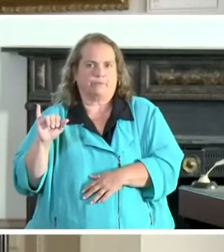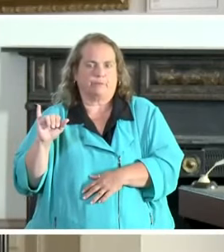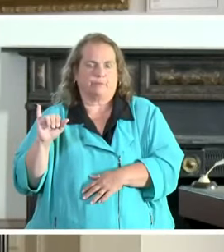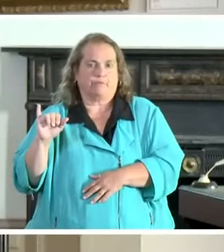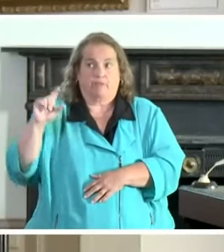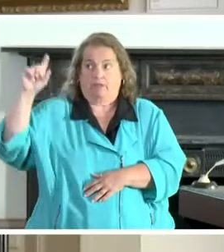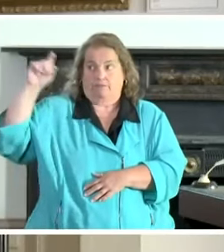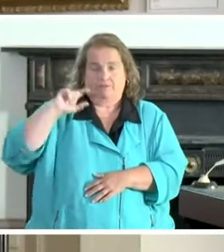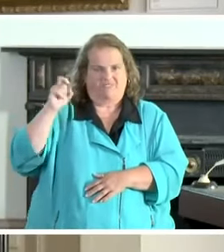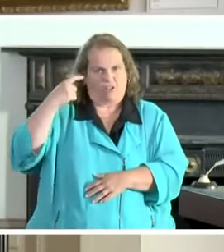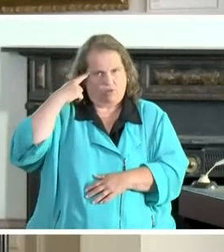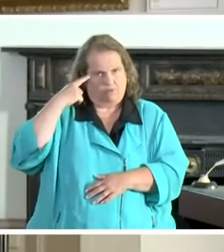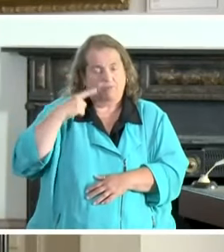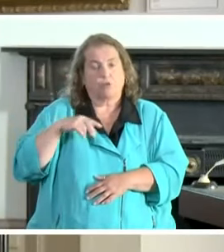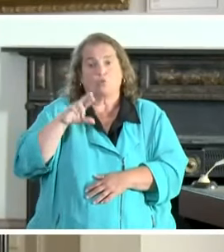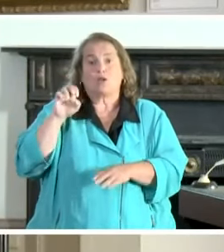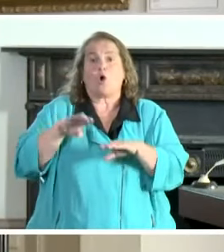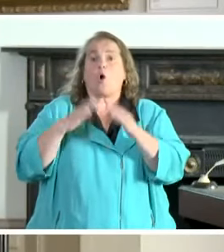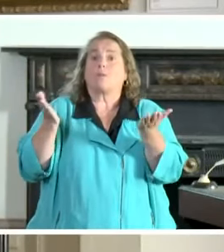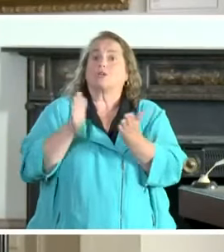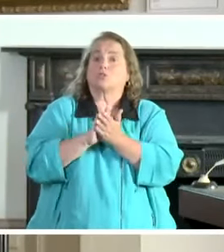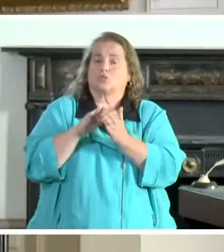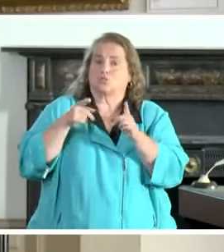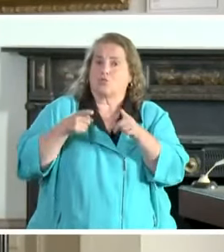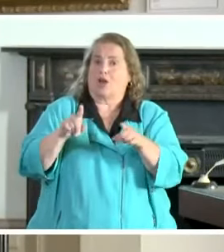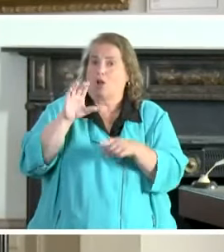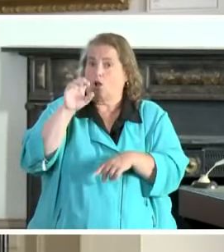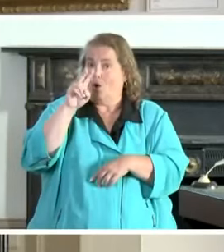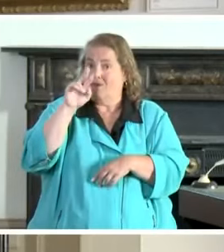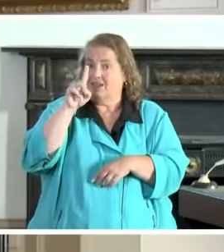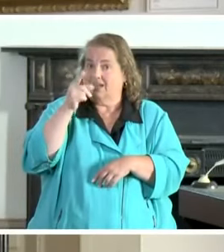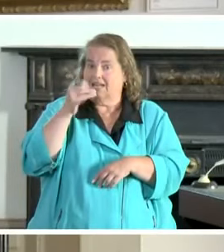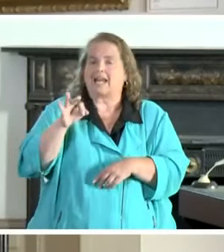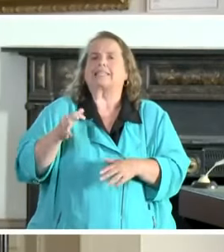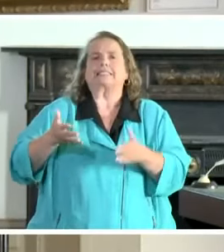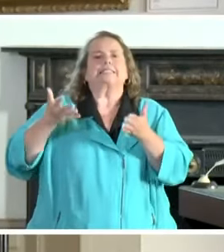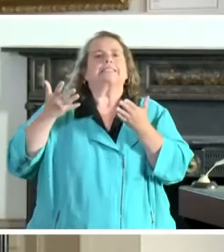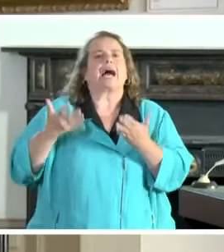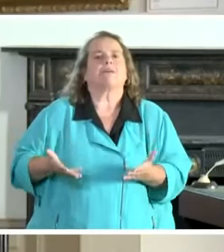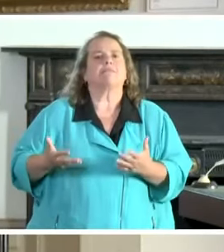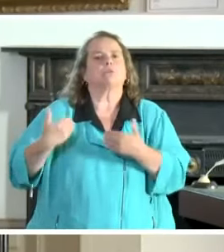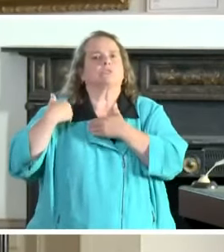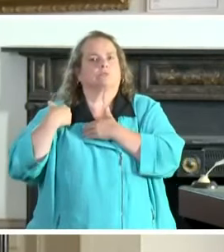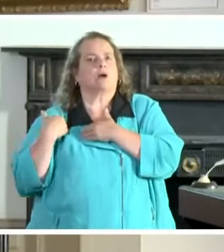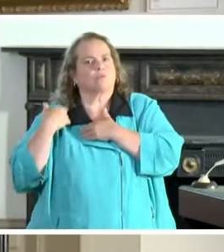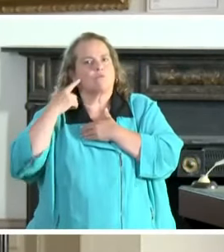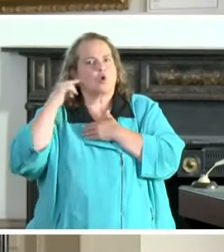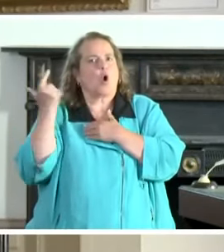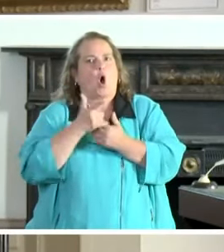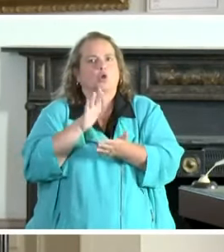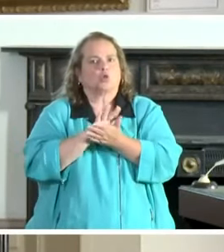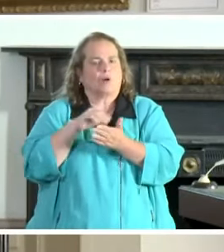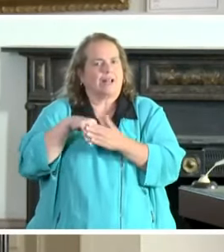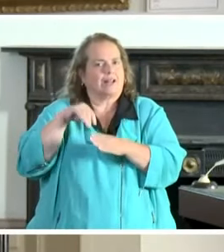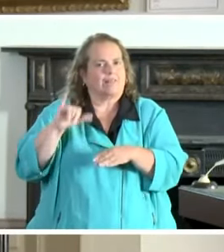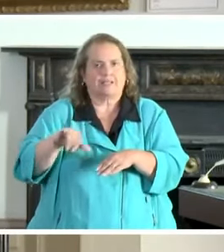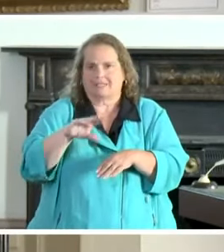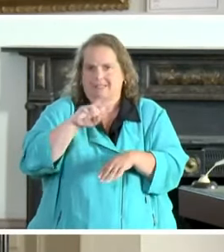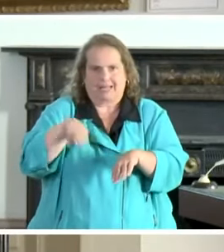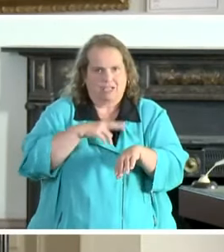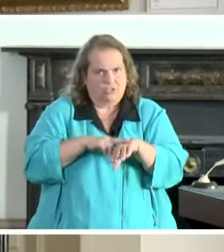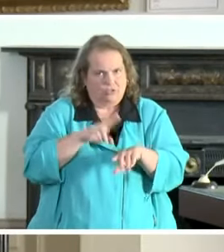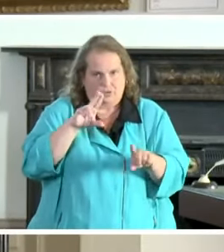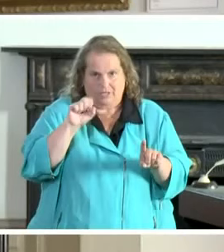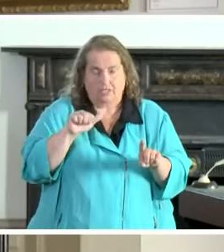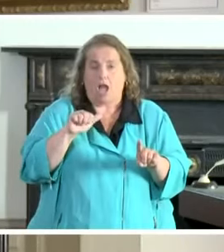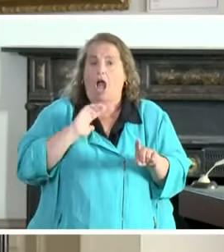Reopening schools amid COVID-19 is going to be a very heavy lift for every school in this nation. Our ability to serve